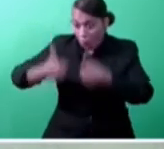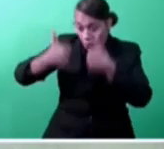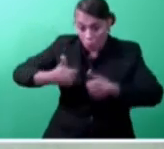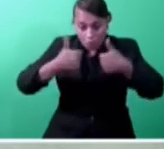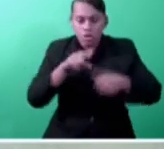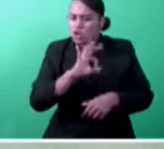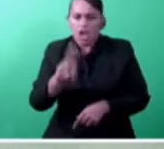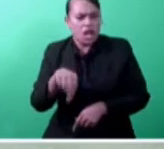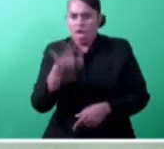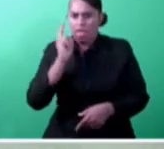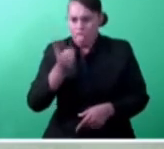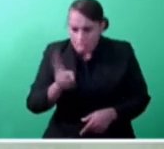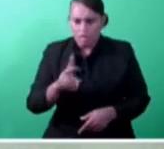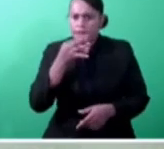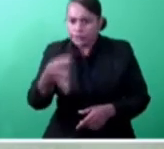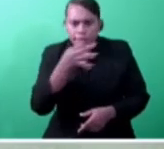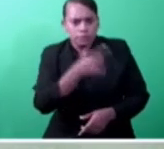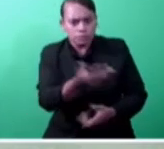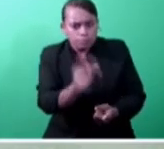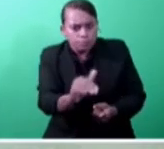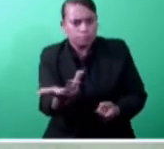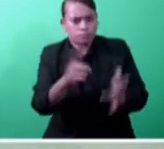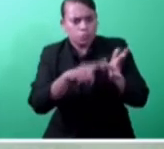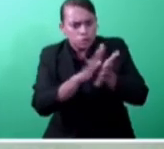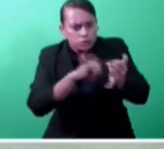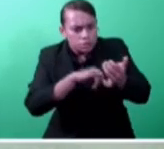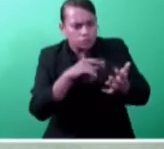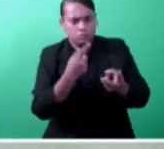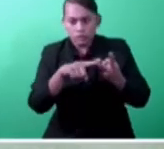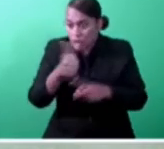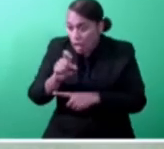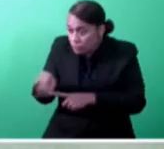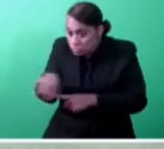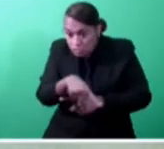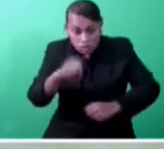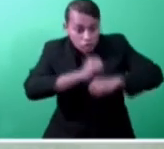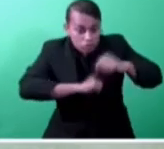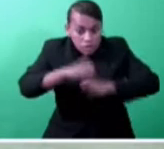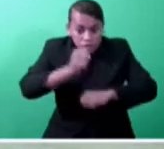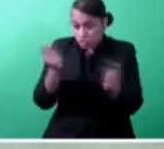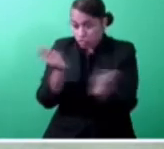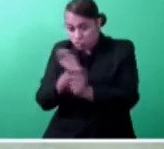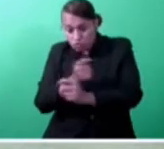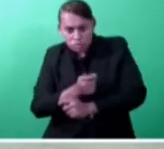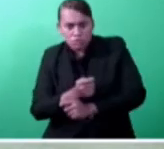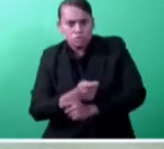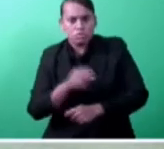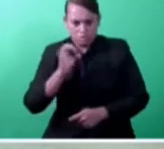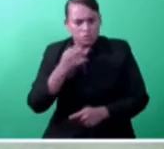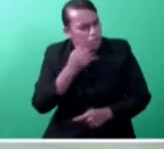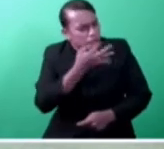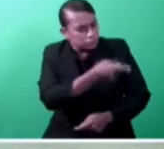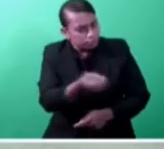again unless the business makes structural changes to the property. Home-based businesses